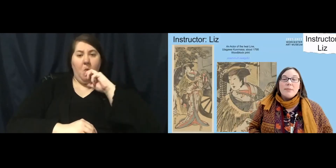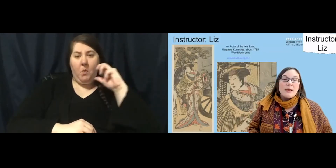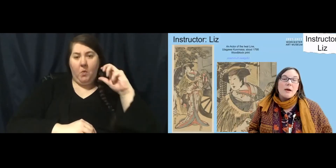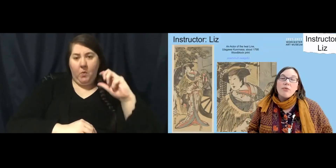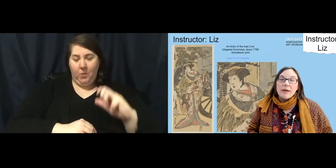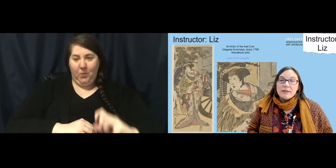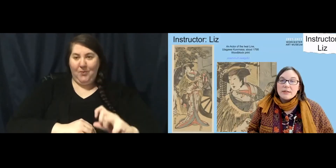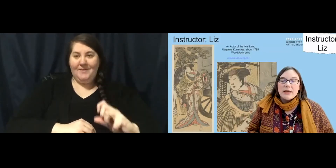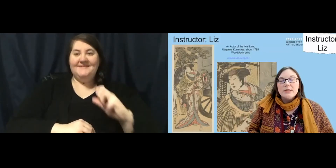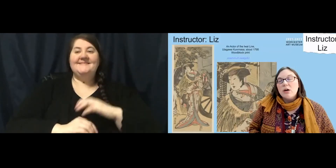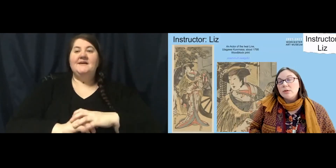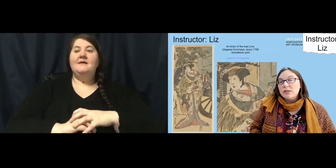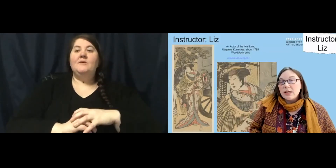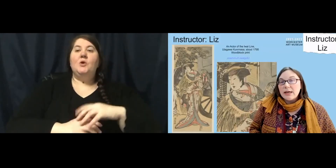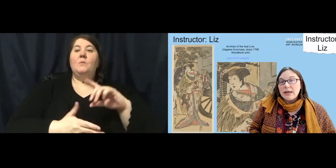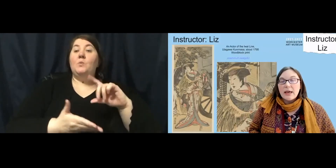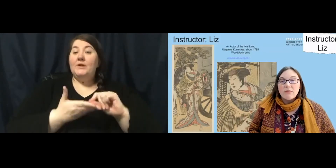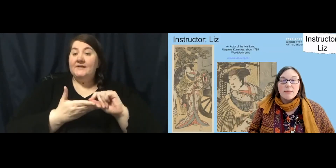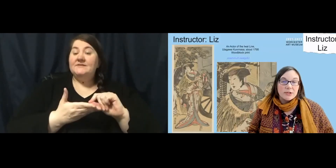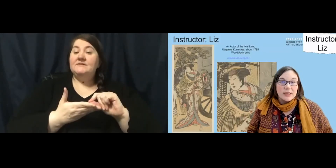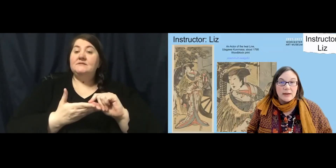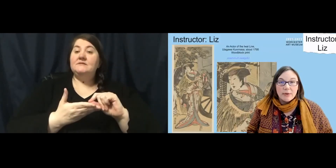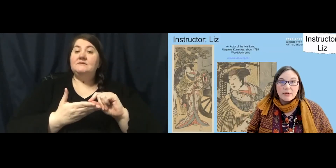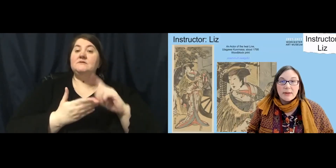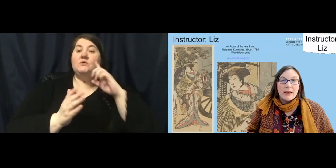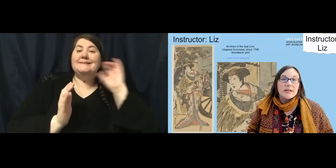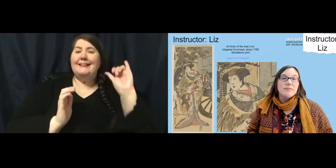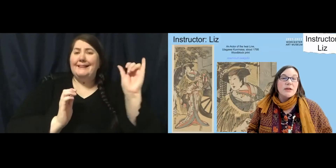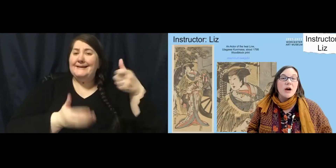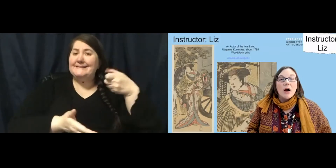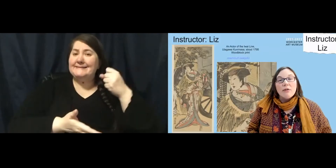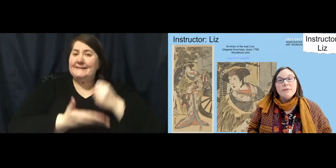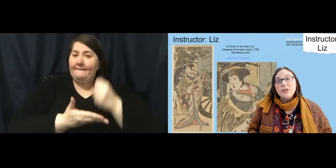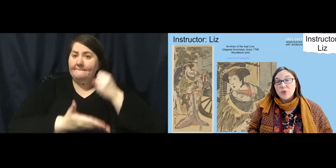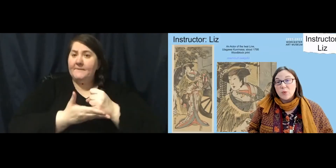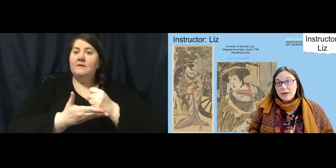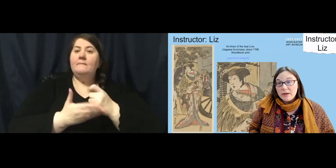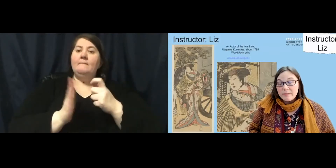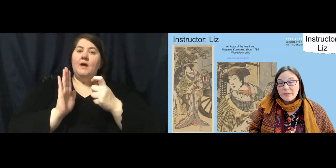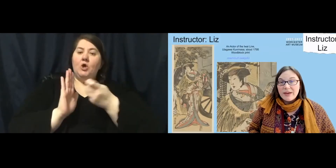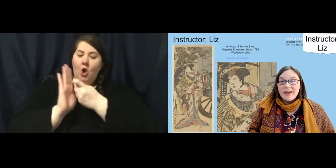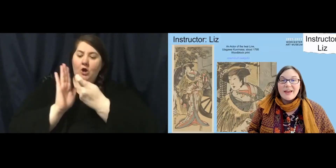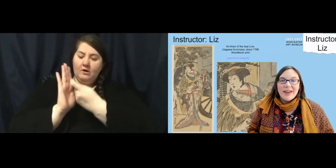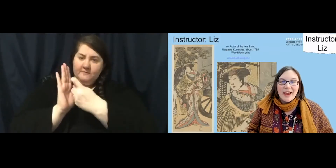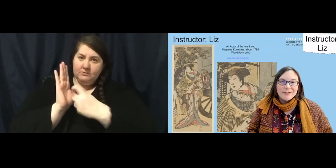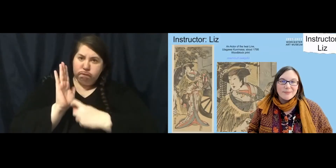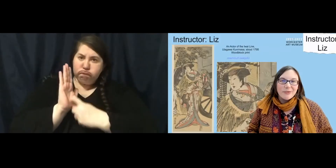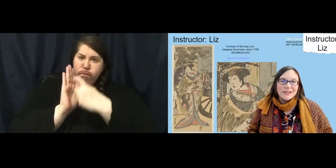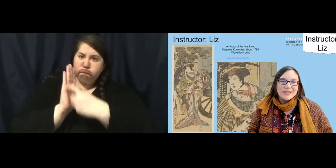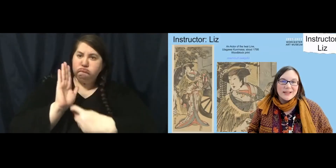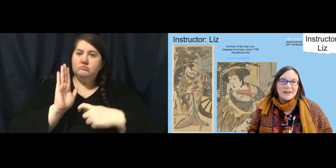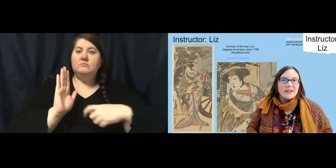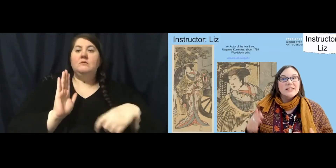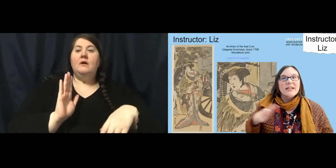Being a print, it's almost like a rubber stamp that has been carved into wood. And they have to